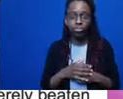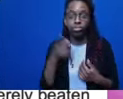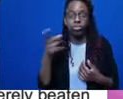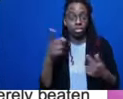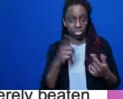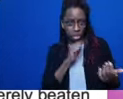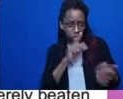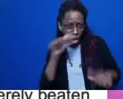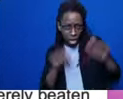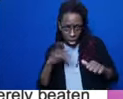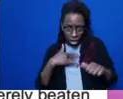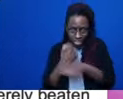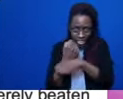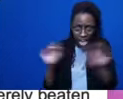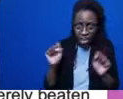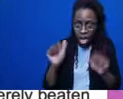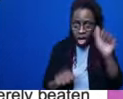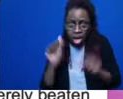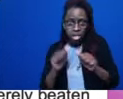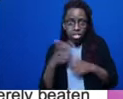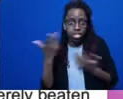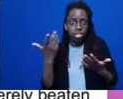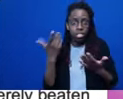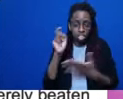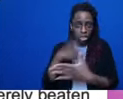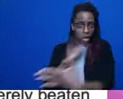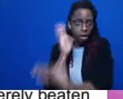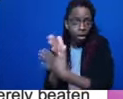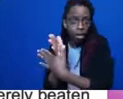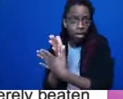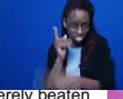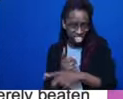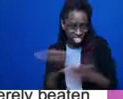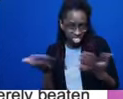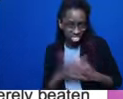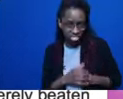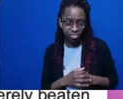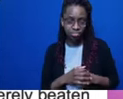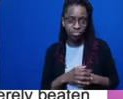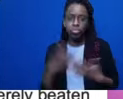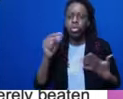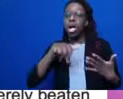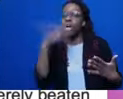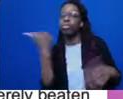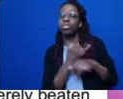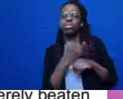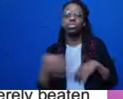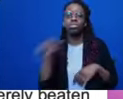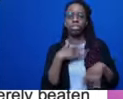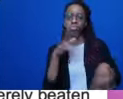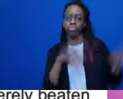What are the other institutions that seem to have not stood up for her? Yes.